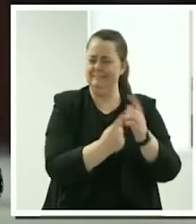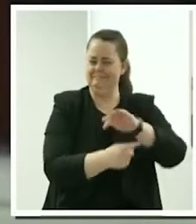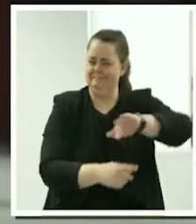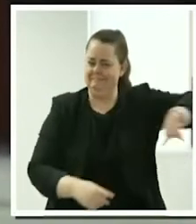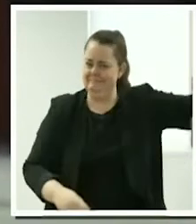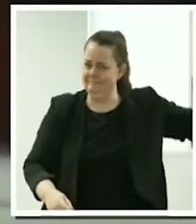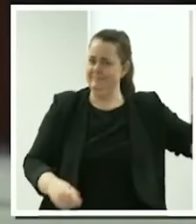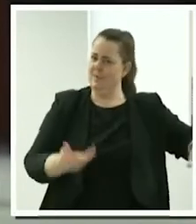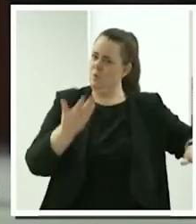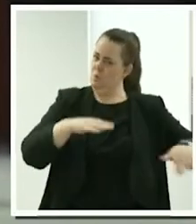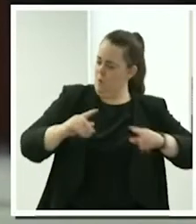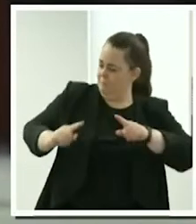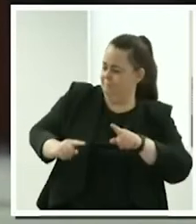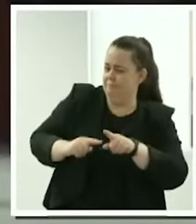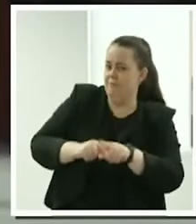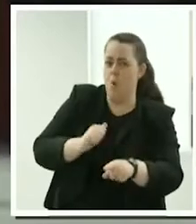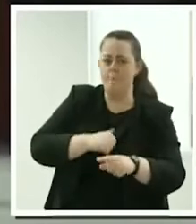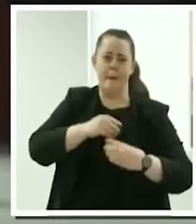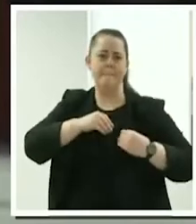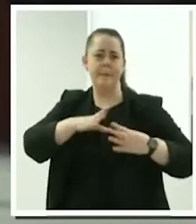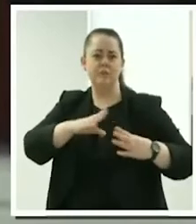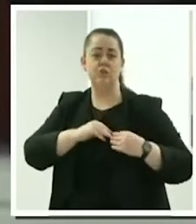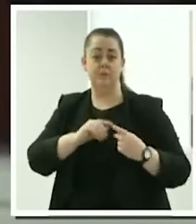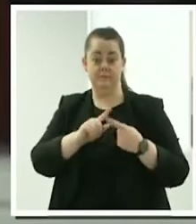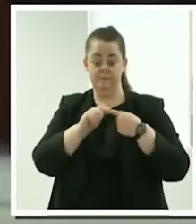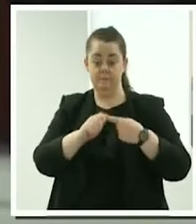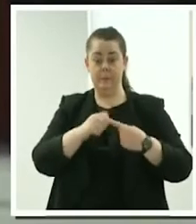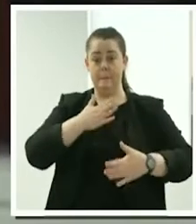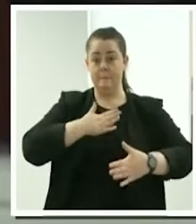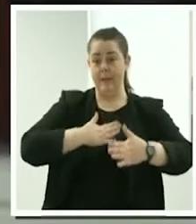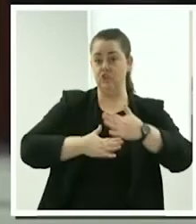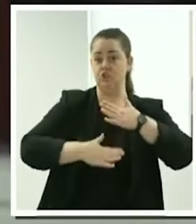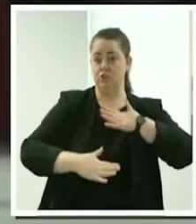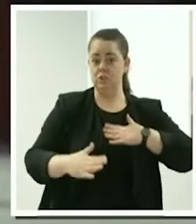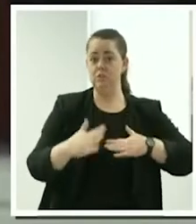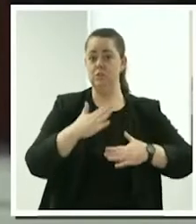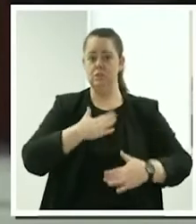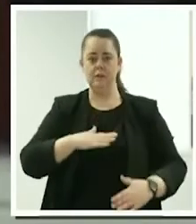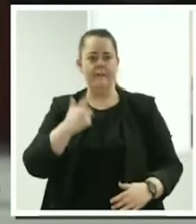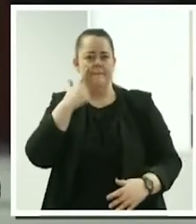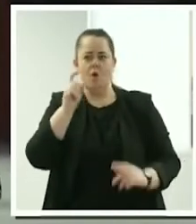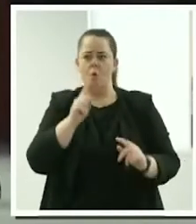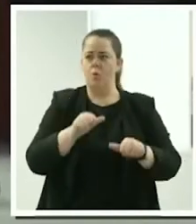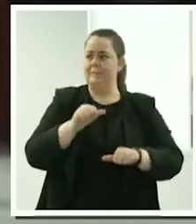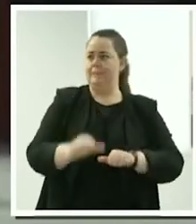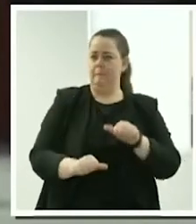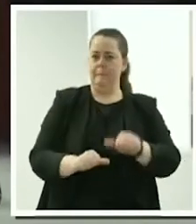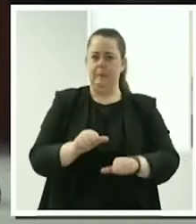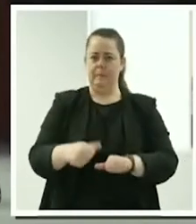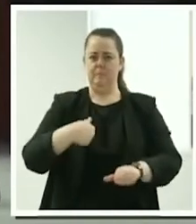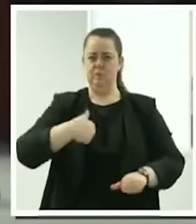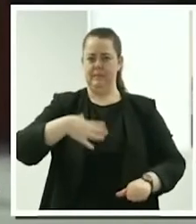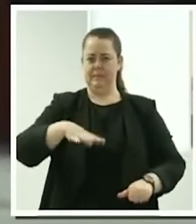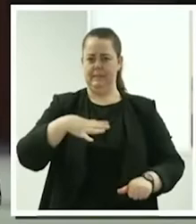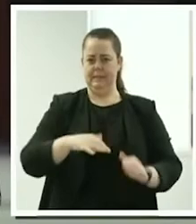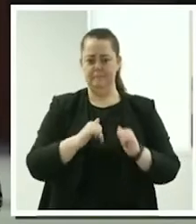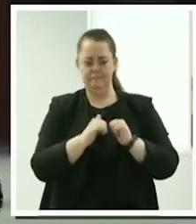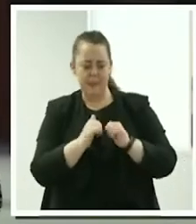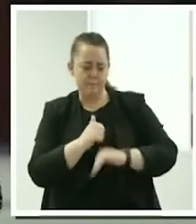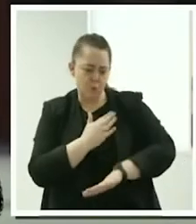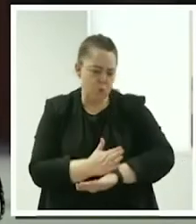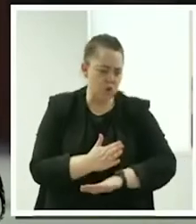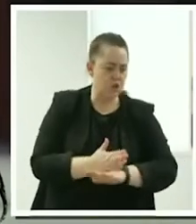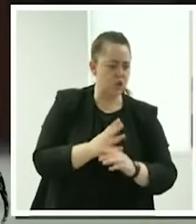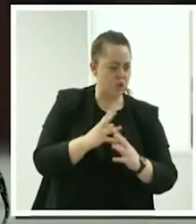needed to be patient and follow the steps that I needed. And before I knew it within two